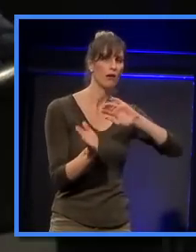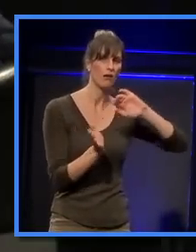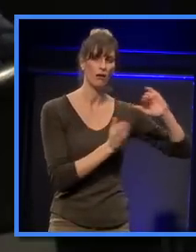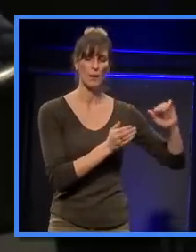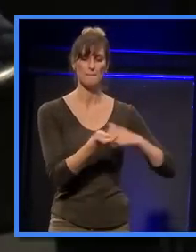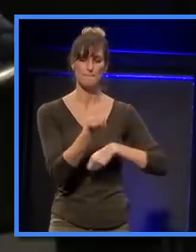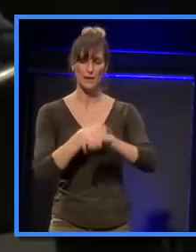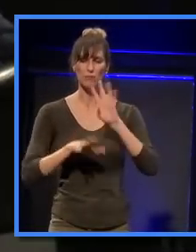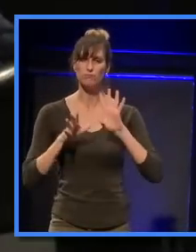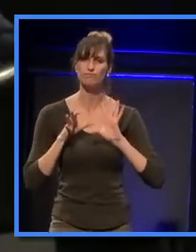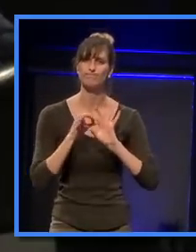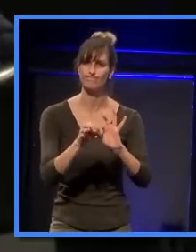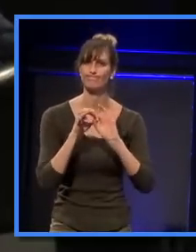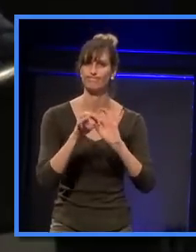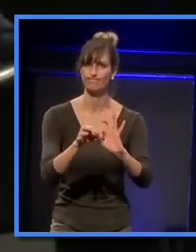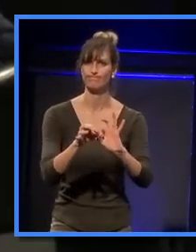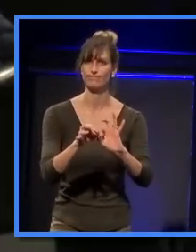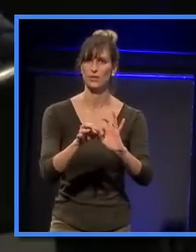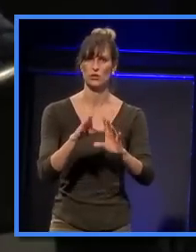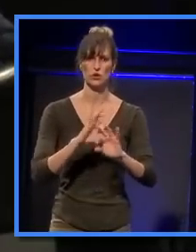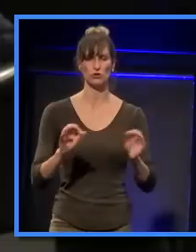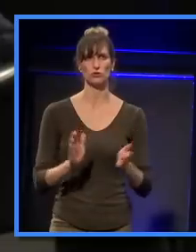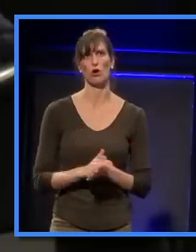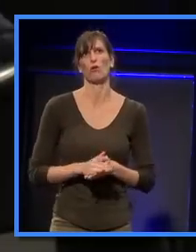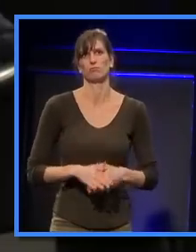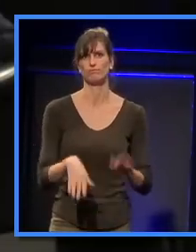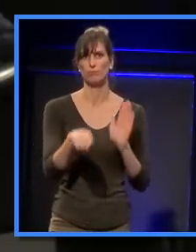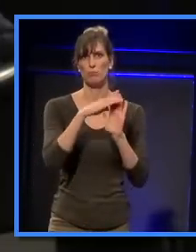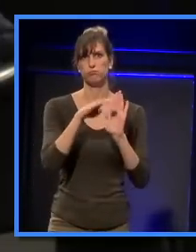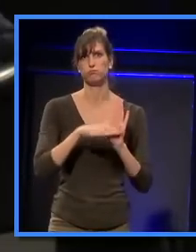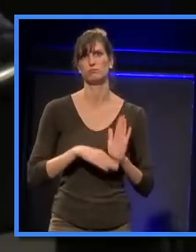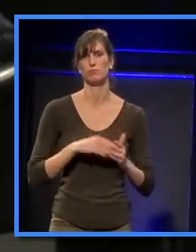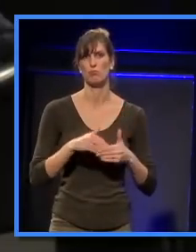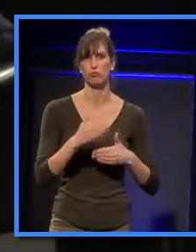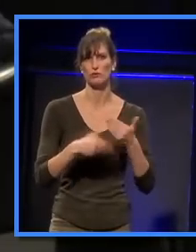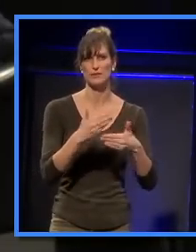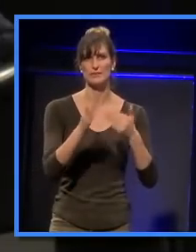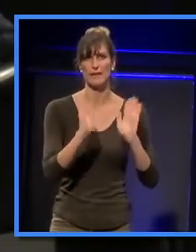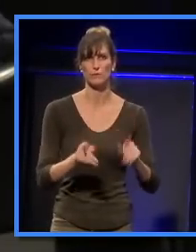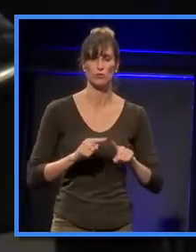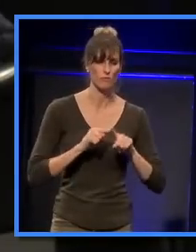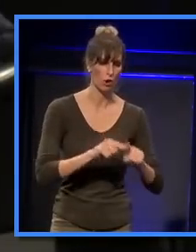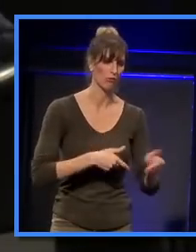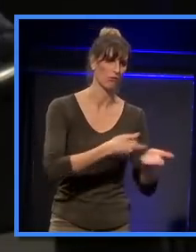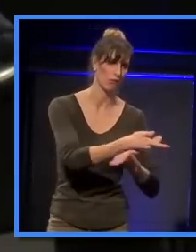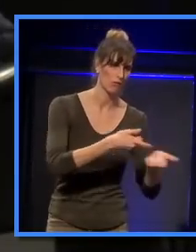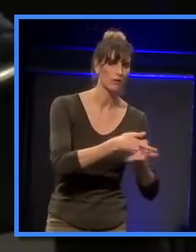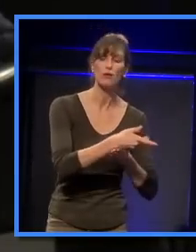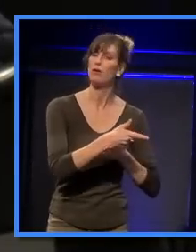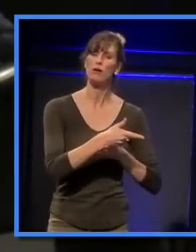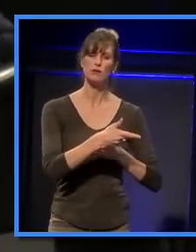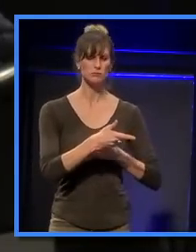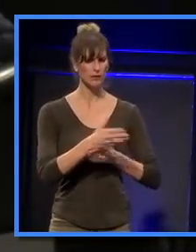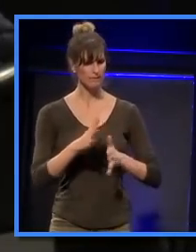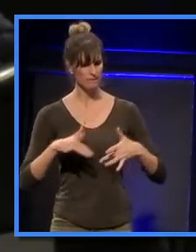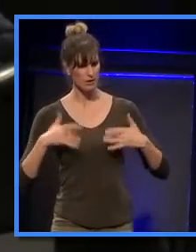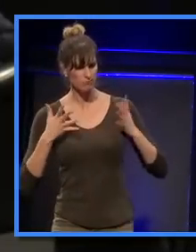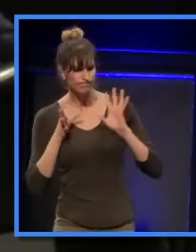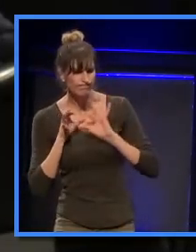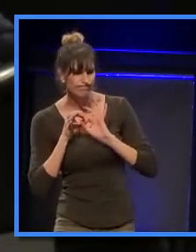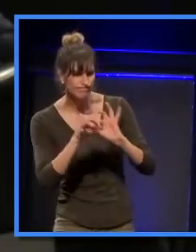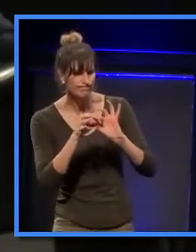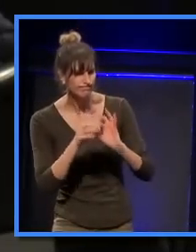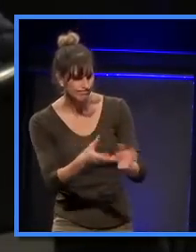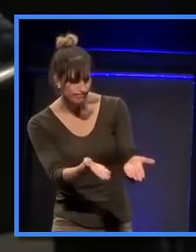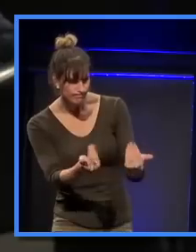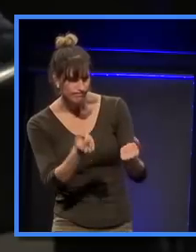somebody for the sake of consulting somebody to engaging and valuing and respecting what it is that they are contributing to the conversation. And I think